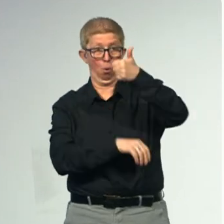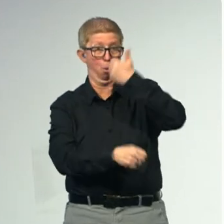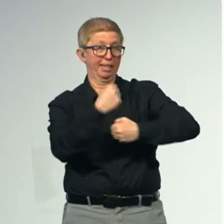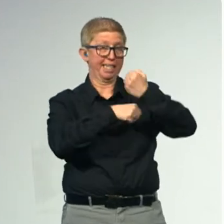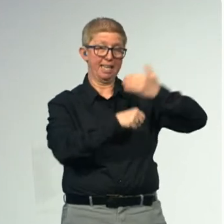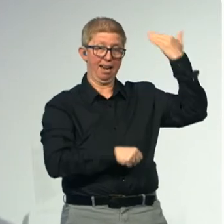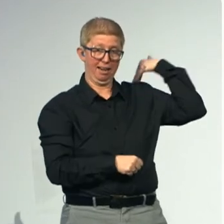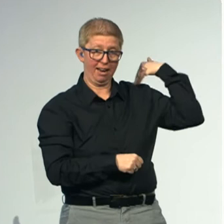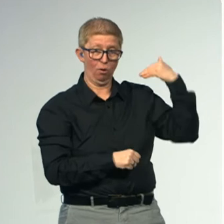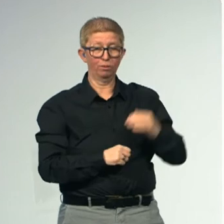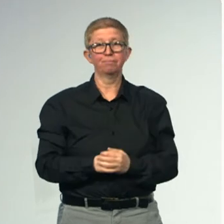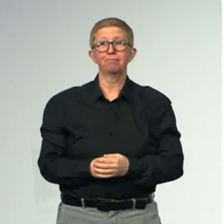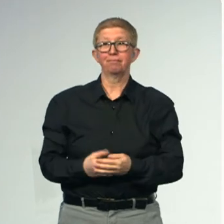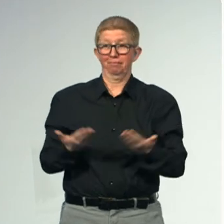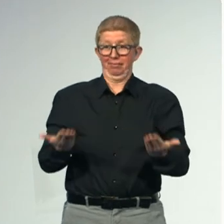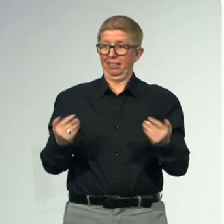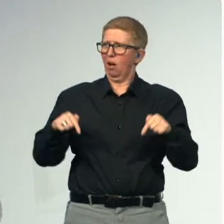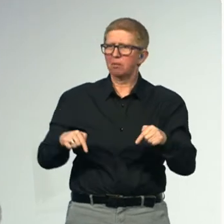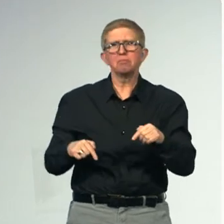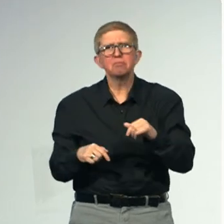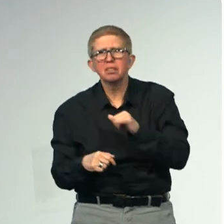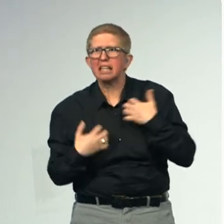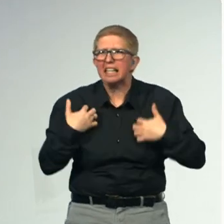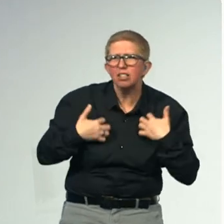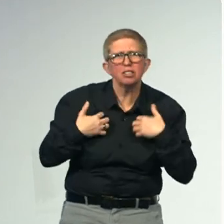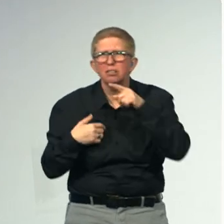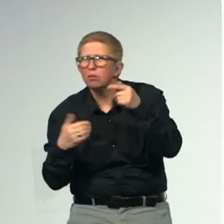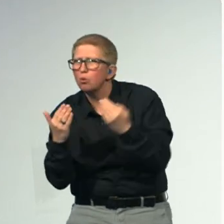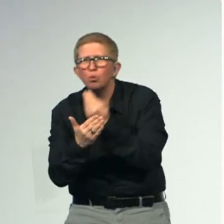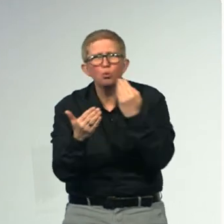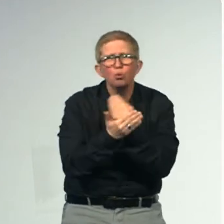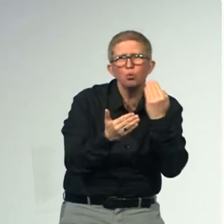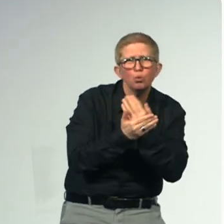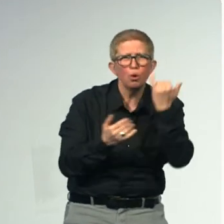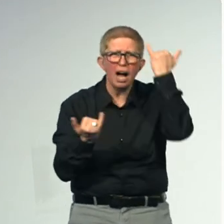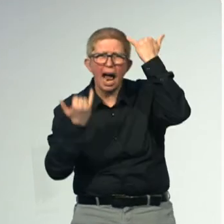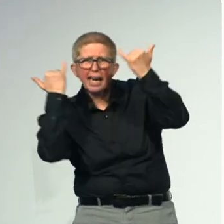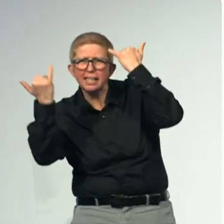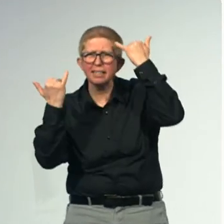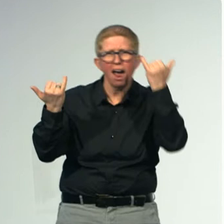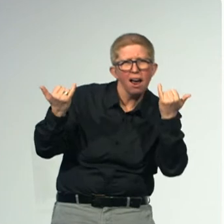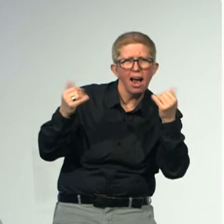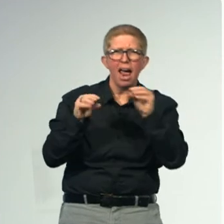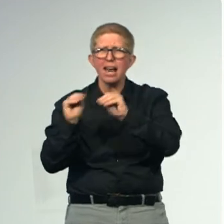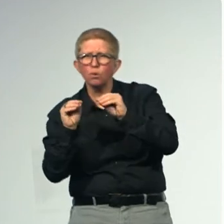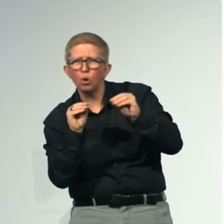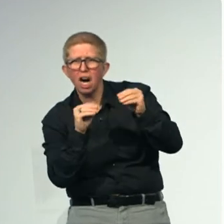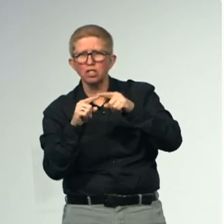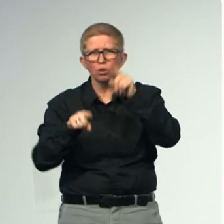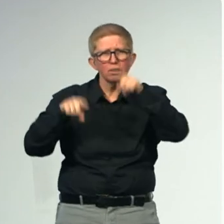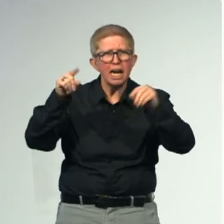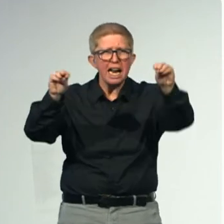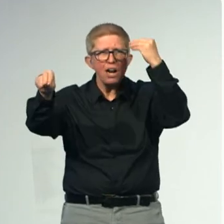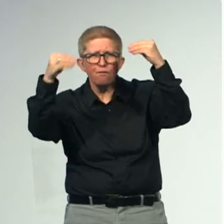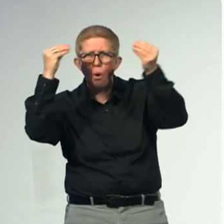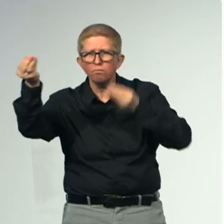interesting program on innovative practices and policies on education, excellent exchange of information during the sessions